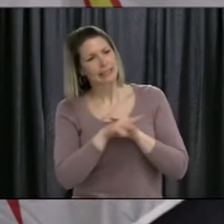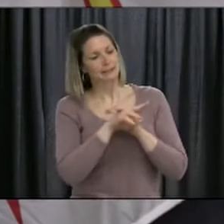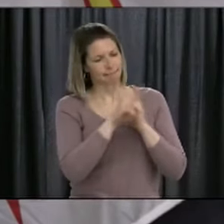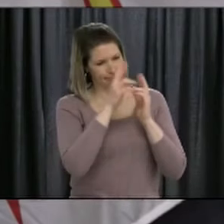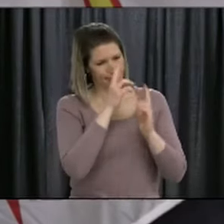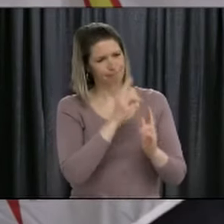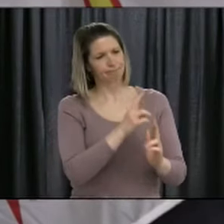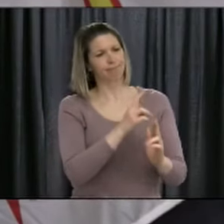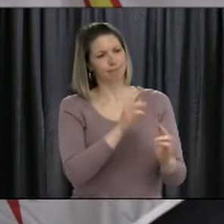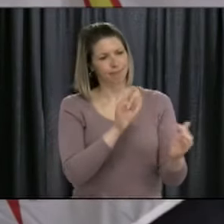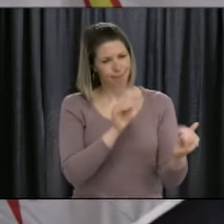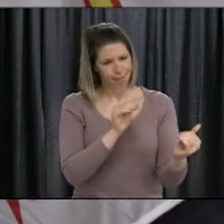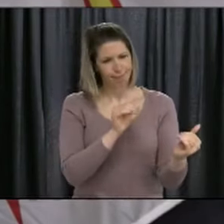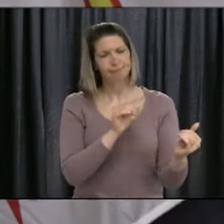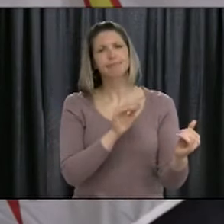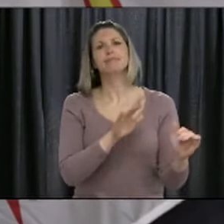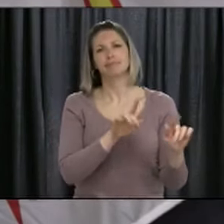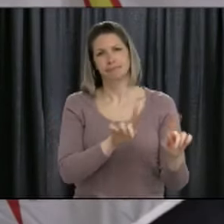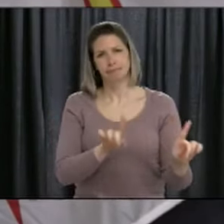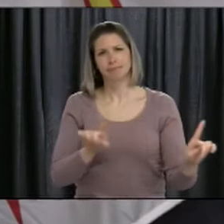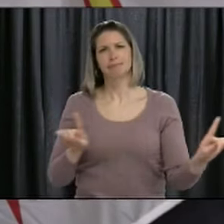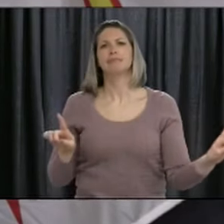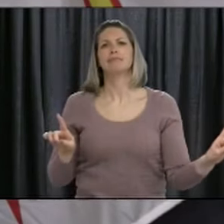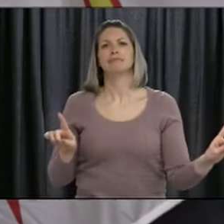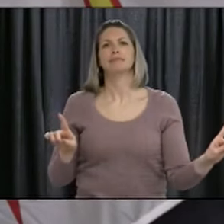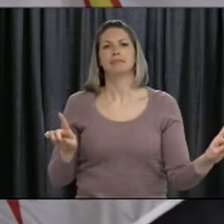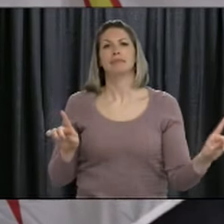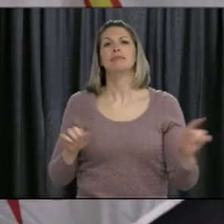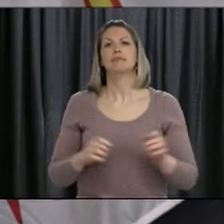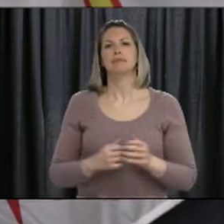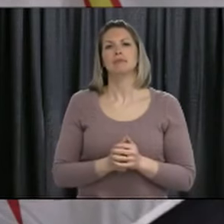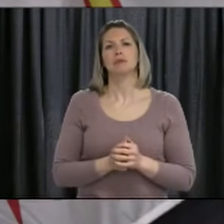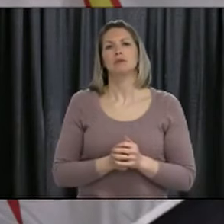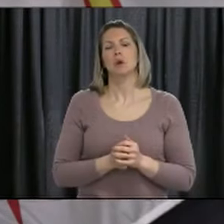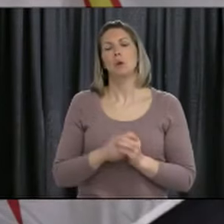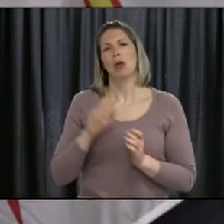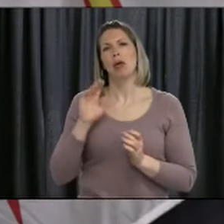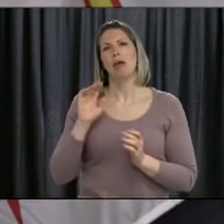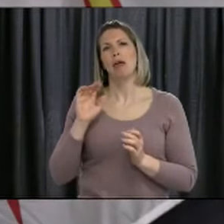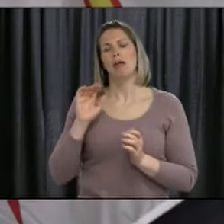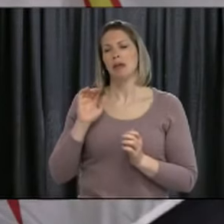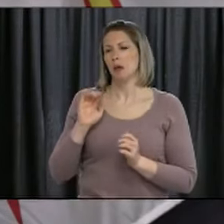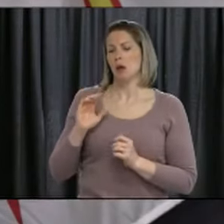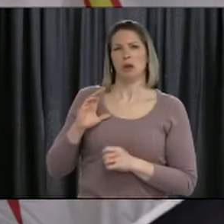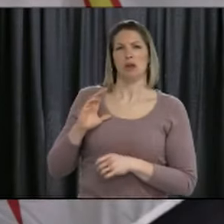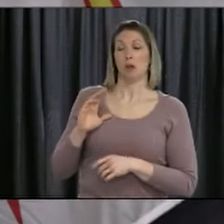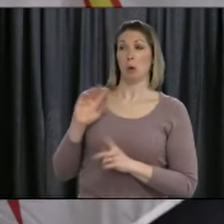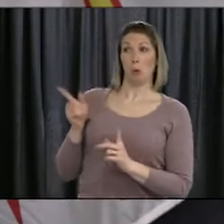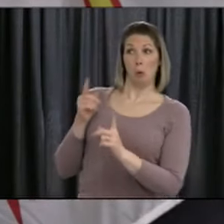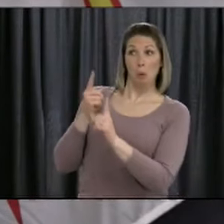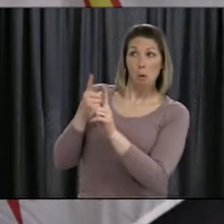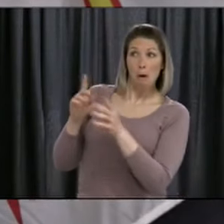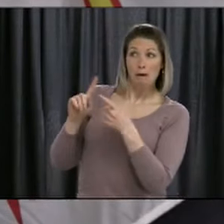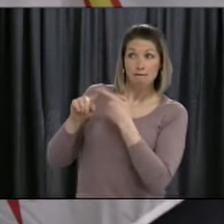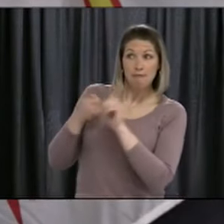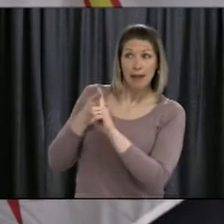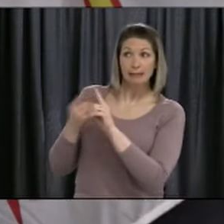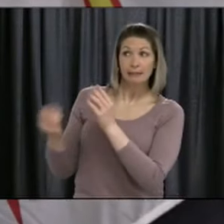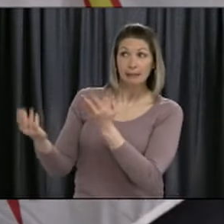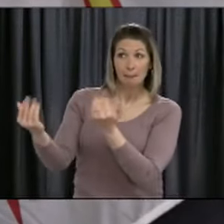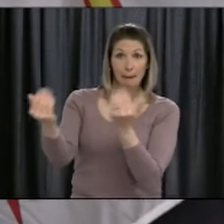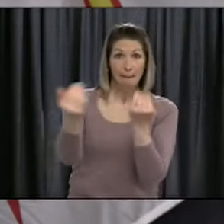for that decision, and that's the intention of that decision. It's not that ten people can get together and hang out.